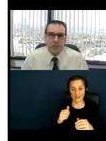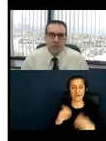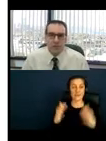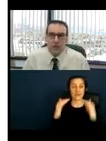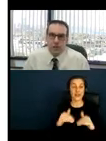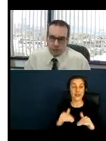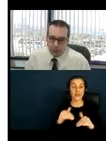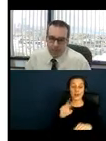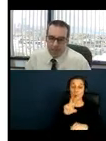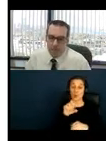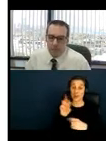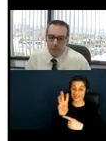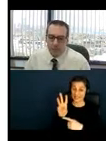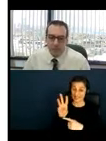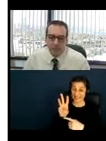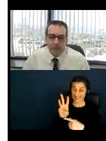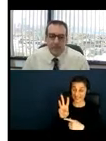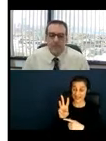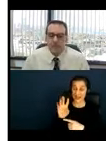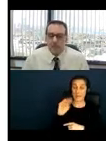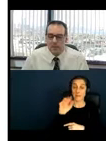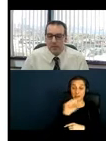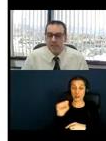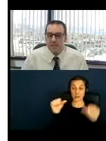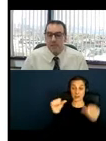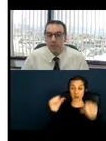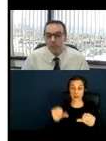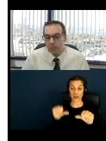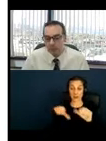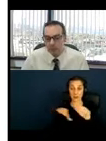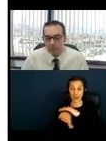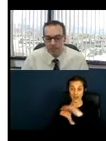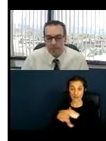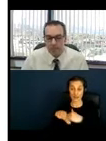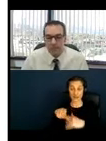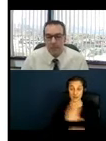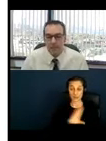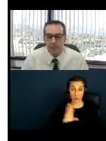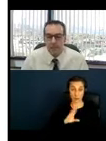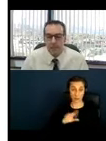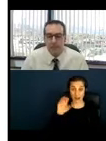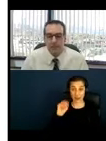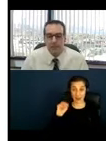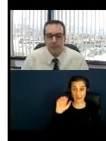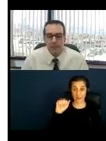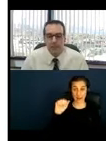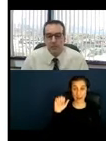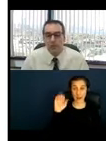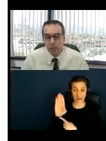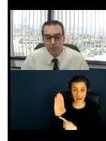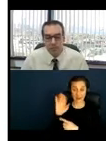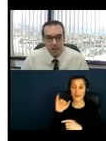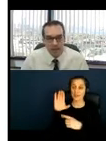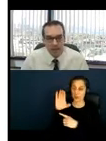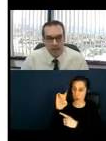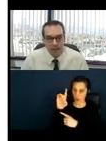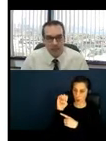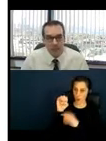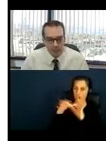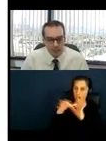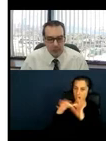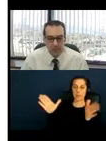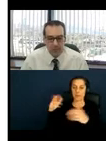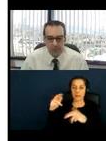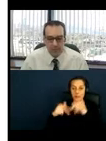Massachusetts Architectural Access Board and these are specialized state building codes designated to make public buildings, which include sidewalks